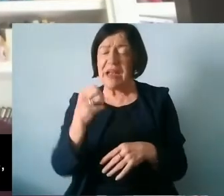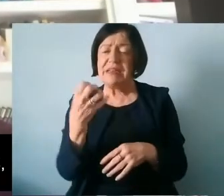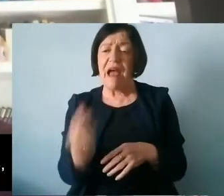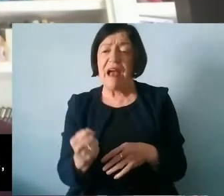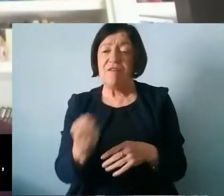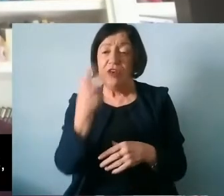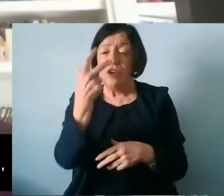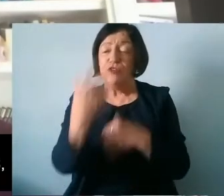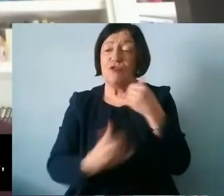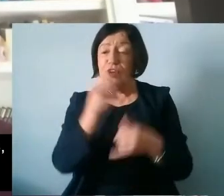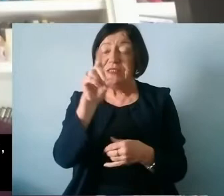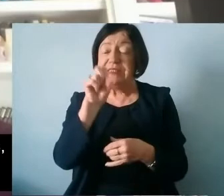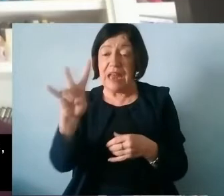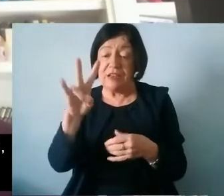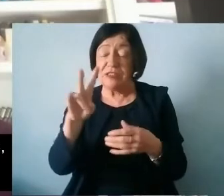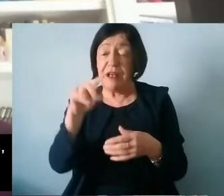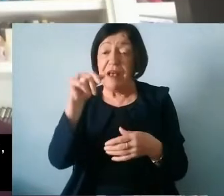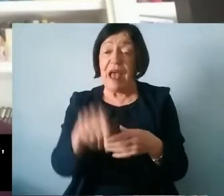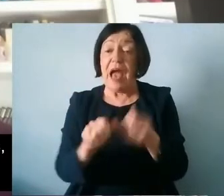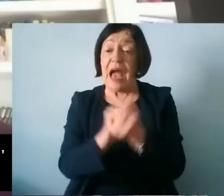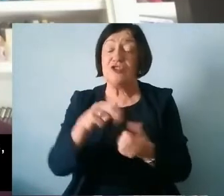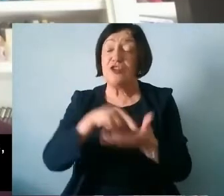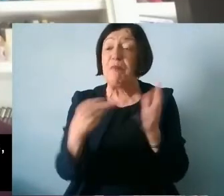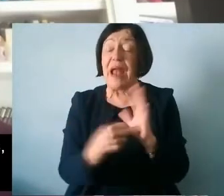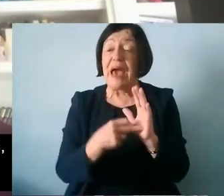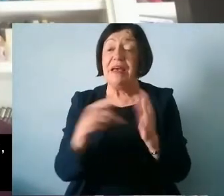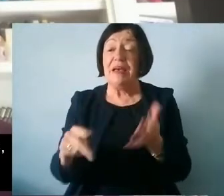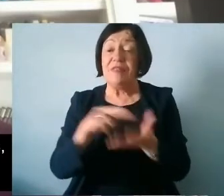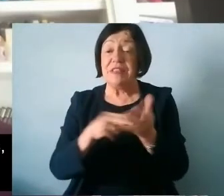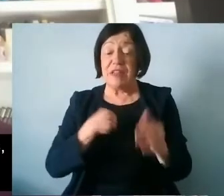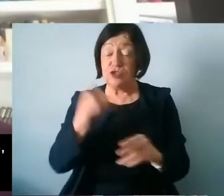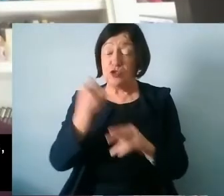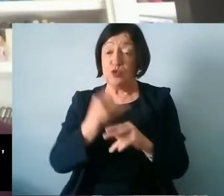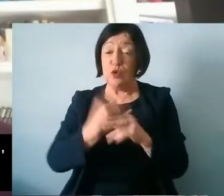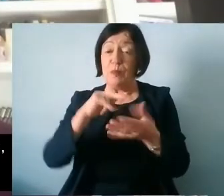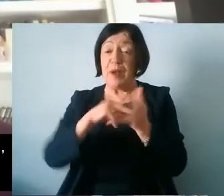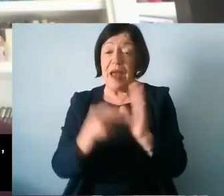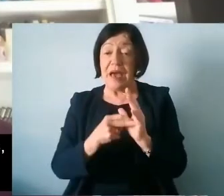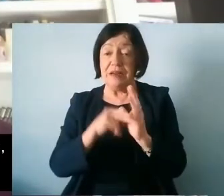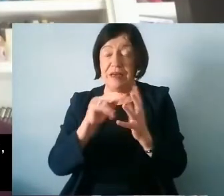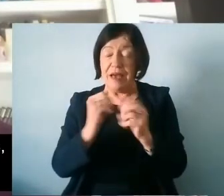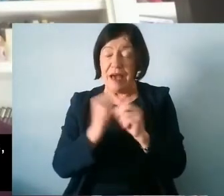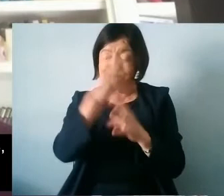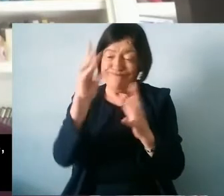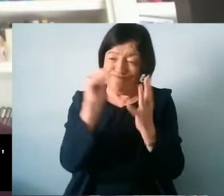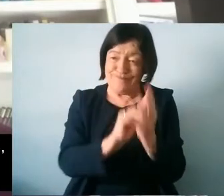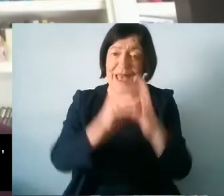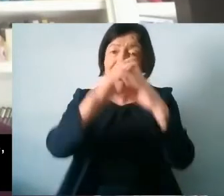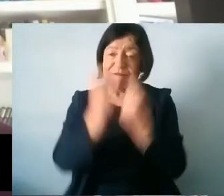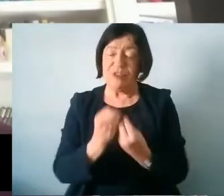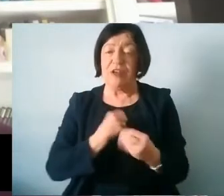three year DESH action plan. This plan is our school plan and underpins everything we do in our school.